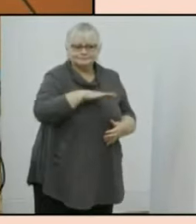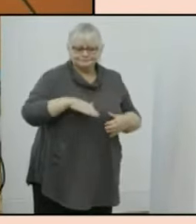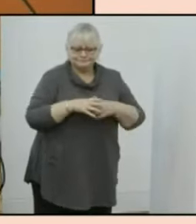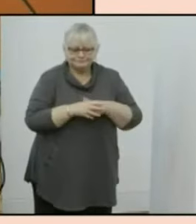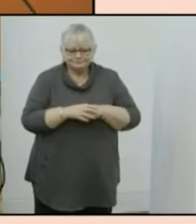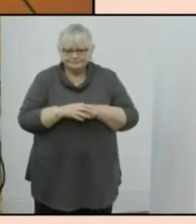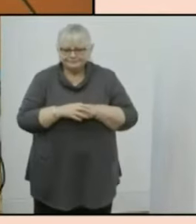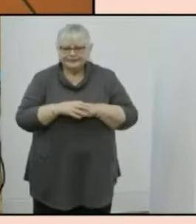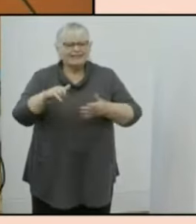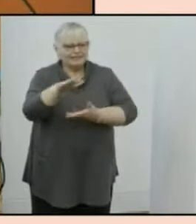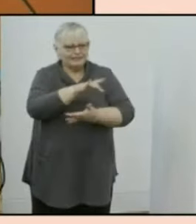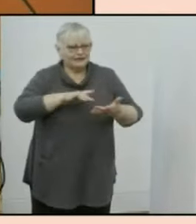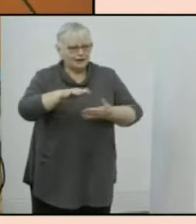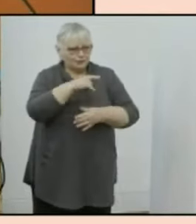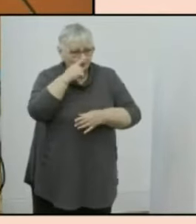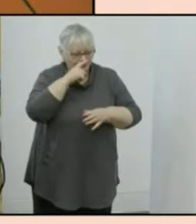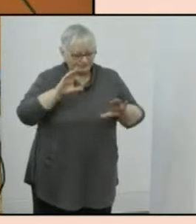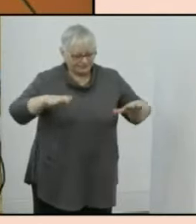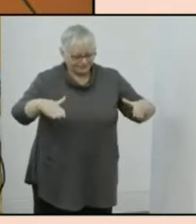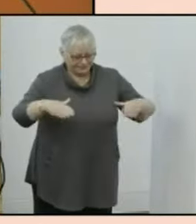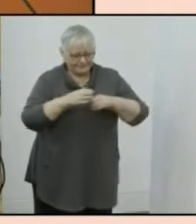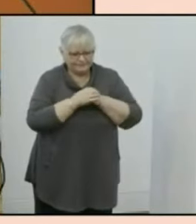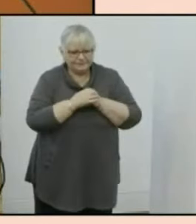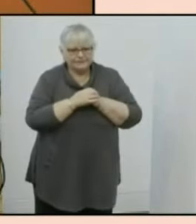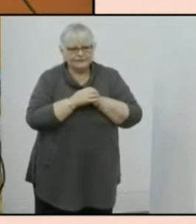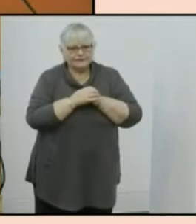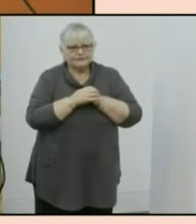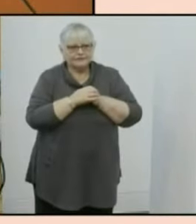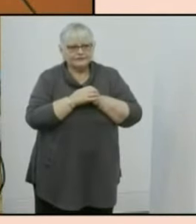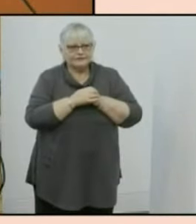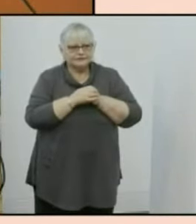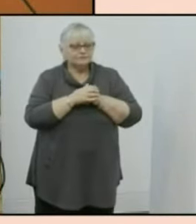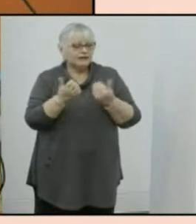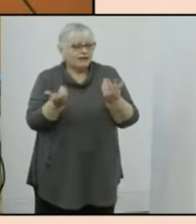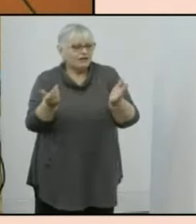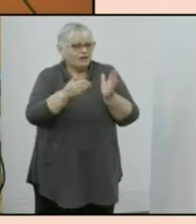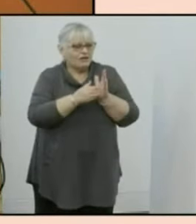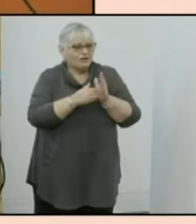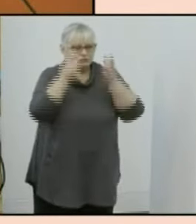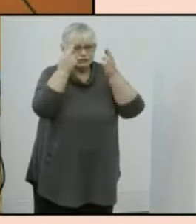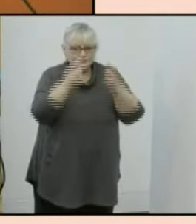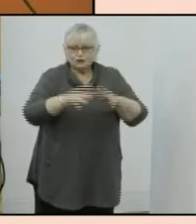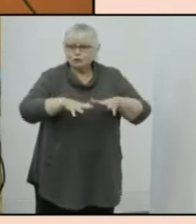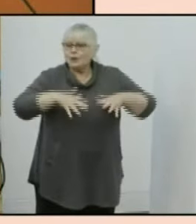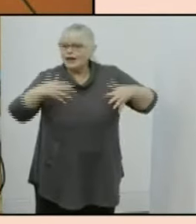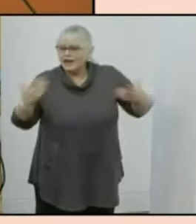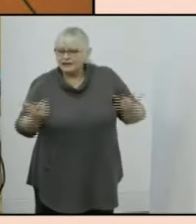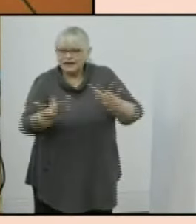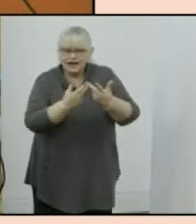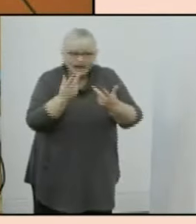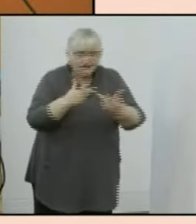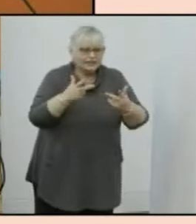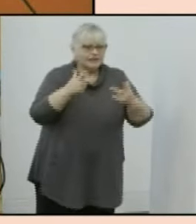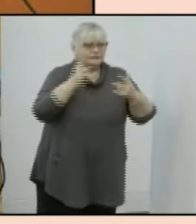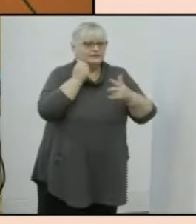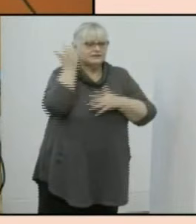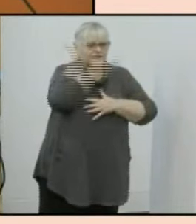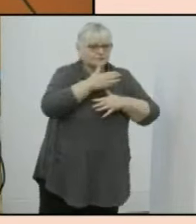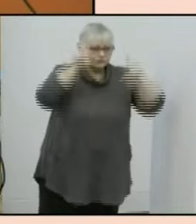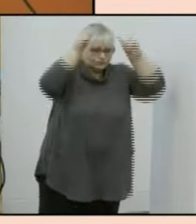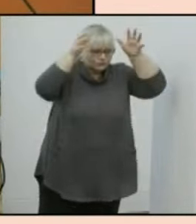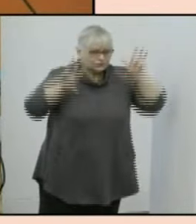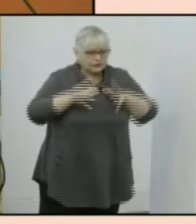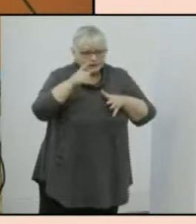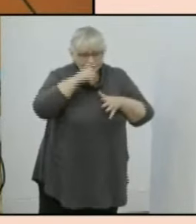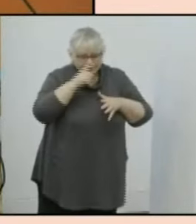lands the nana wal people can i extend that respect to all and any traditional custodians joining us here in the theater